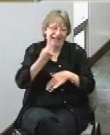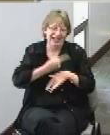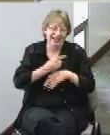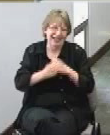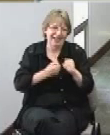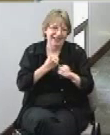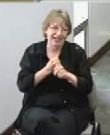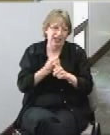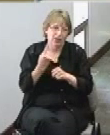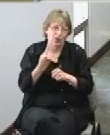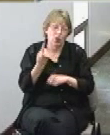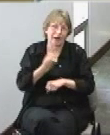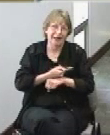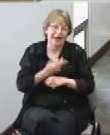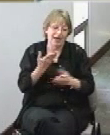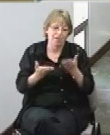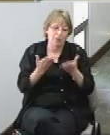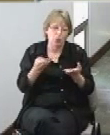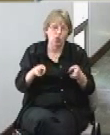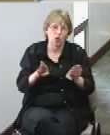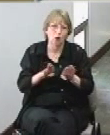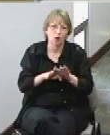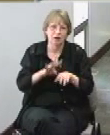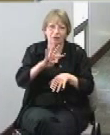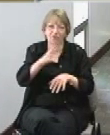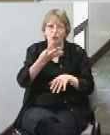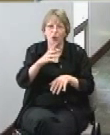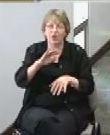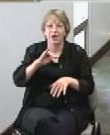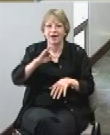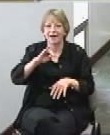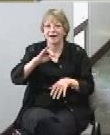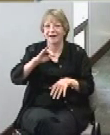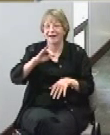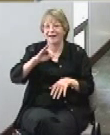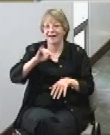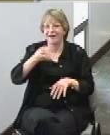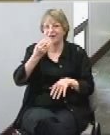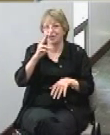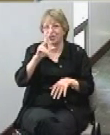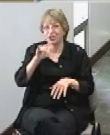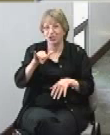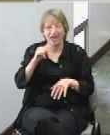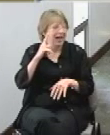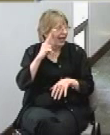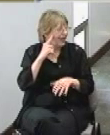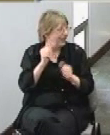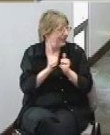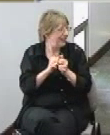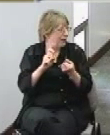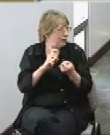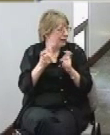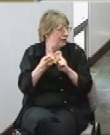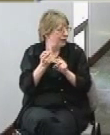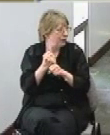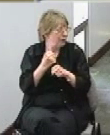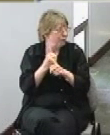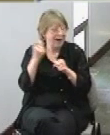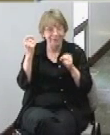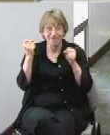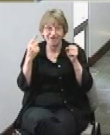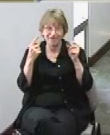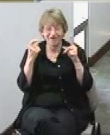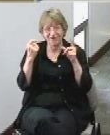the only day we might close is the fourth of July and I think with it with the changes we've made in fireworks